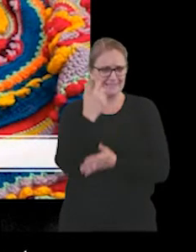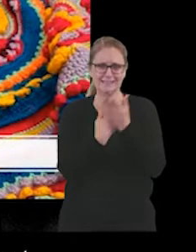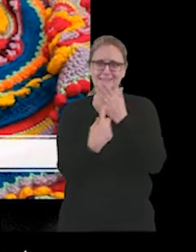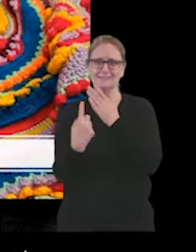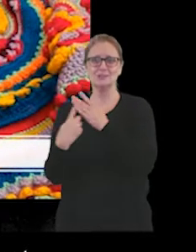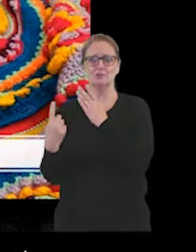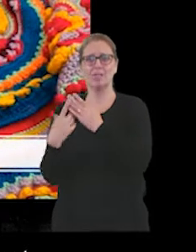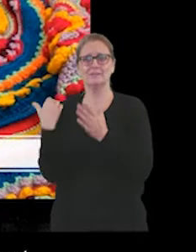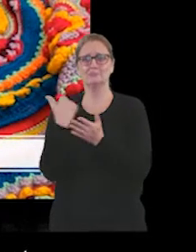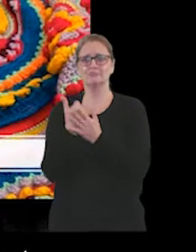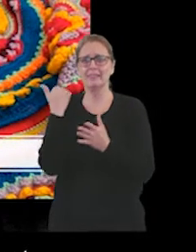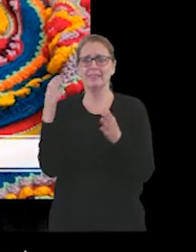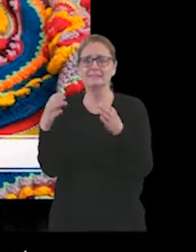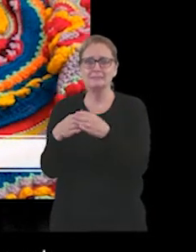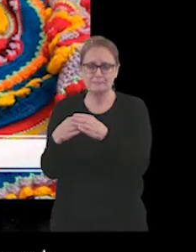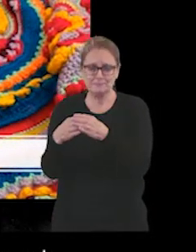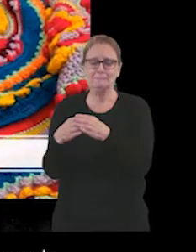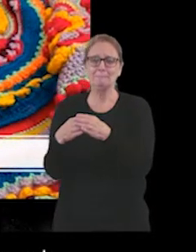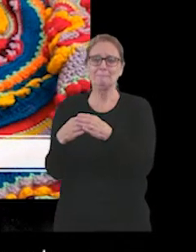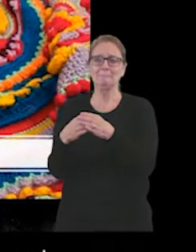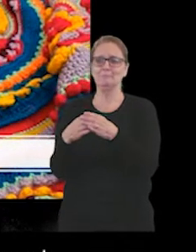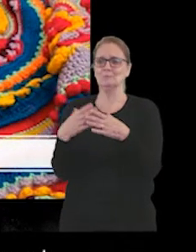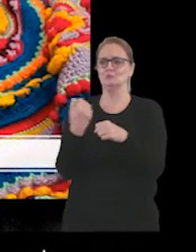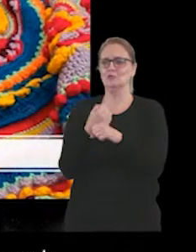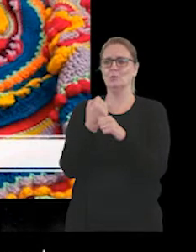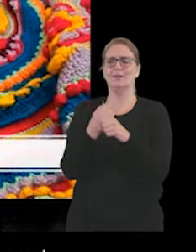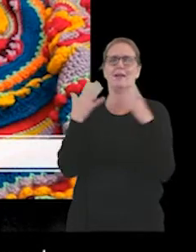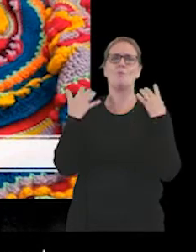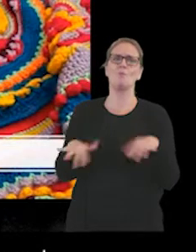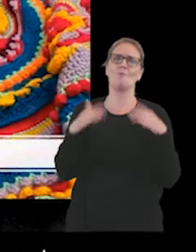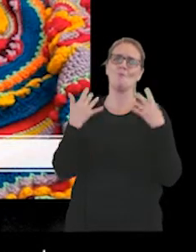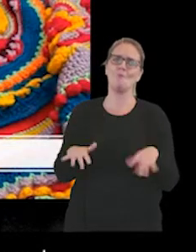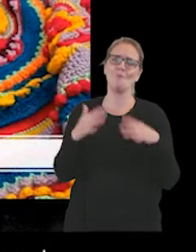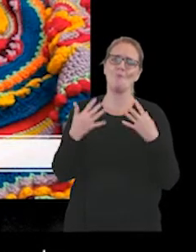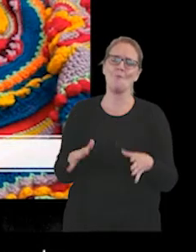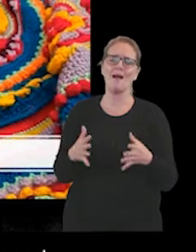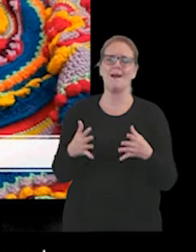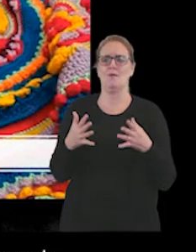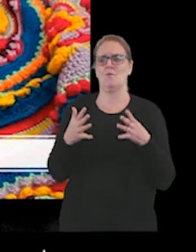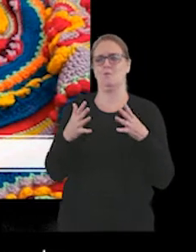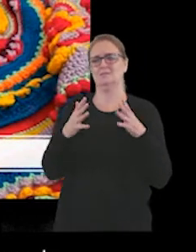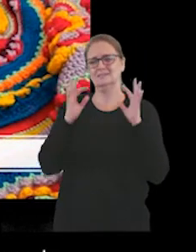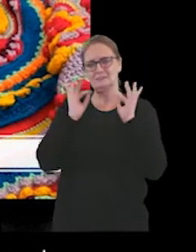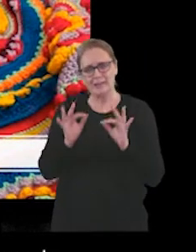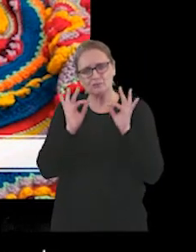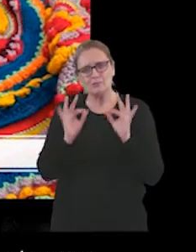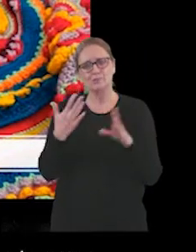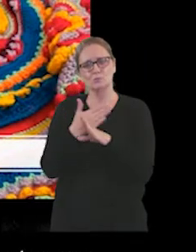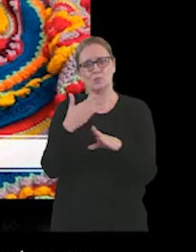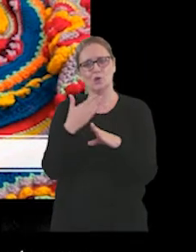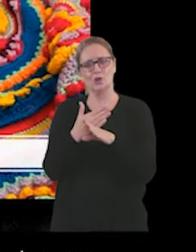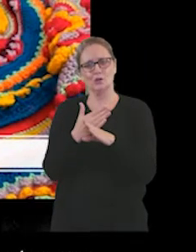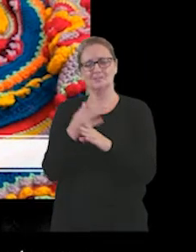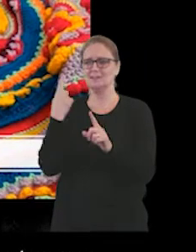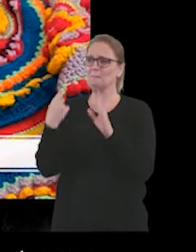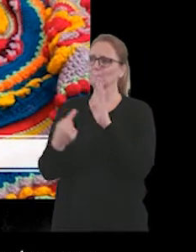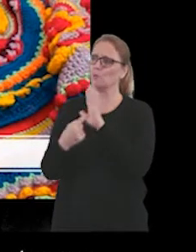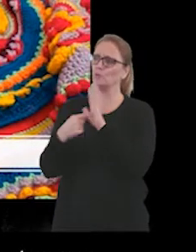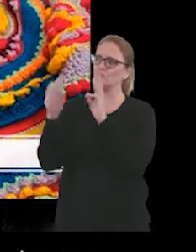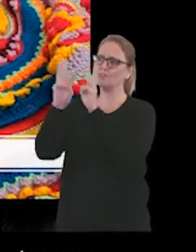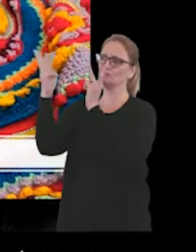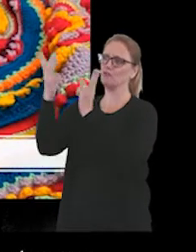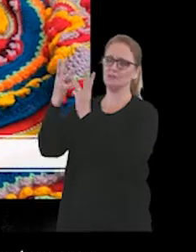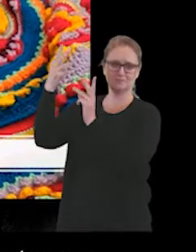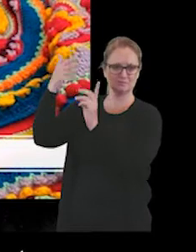got some brilliant teams doing some extraordinary work. And it's really important as a trust and recognise that we've got our own